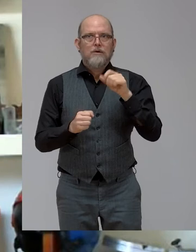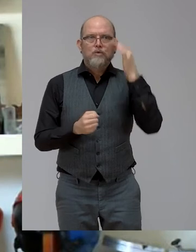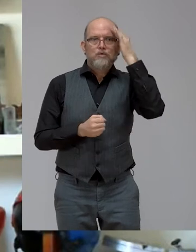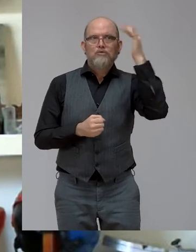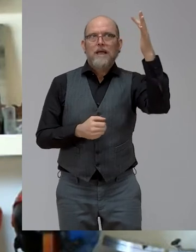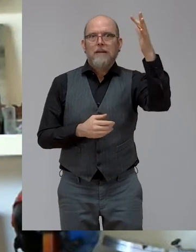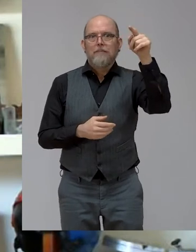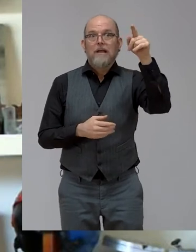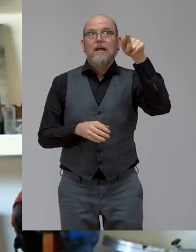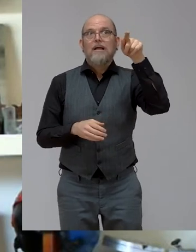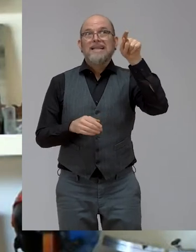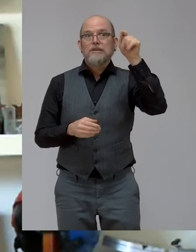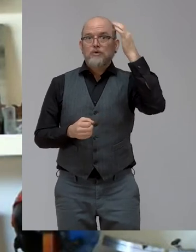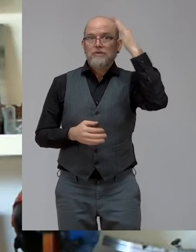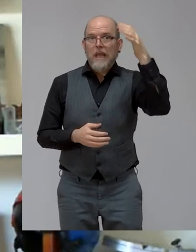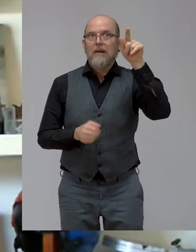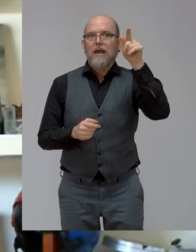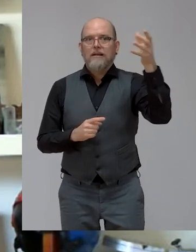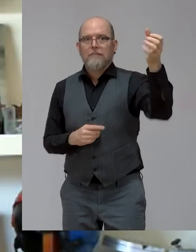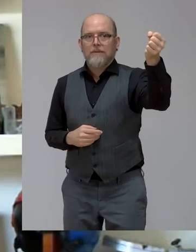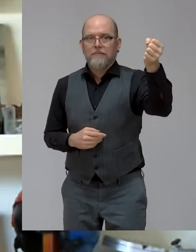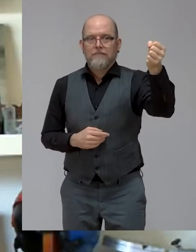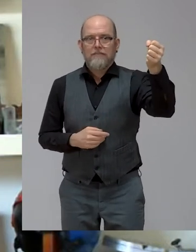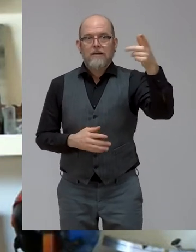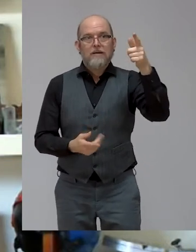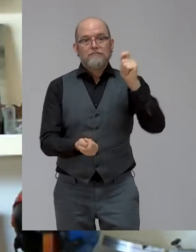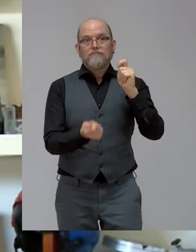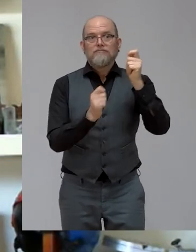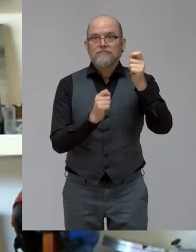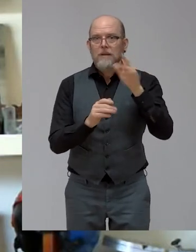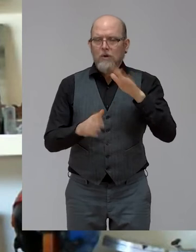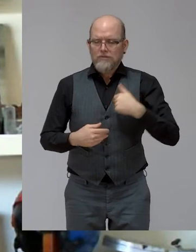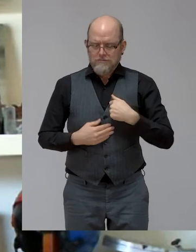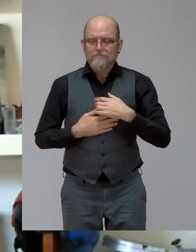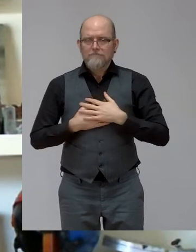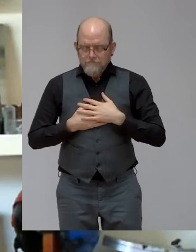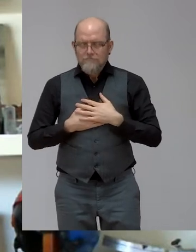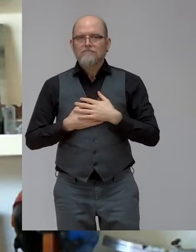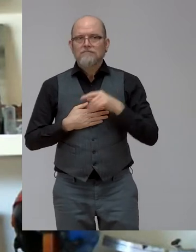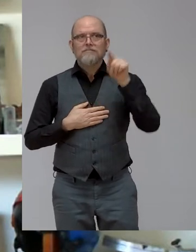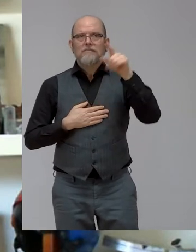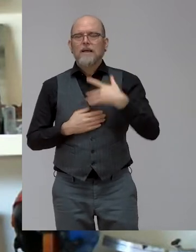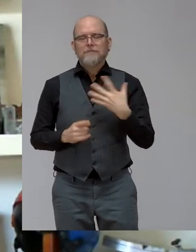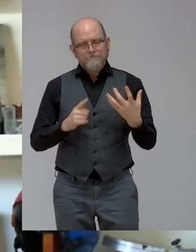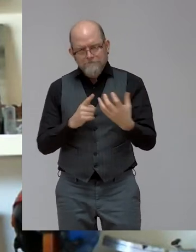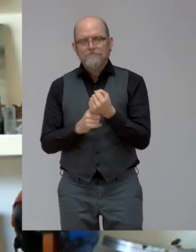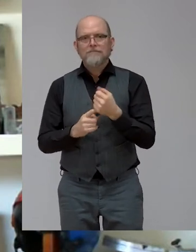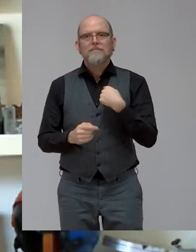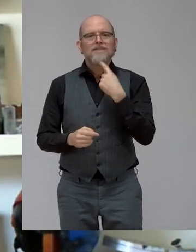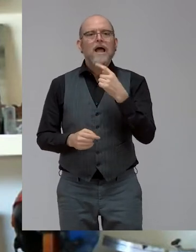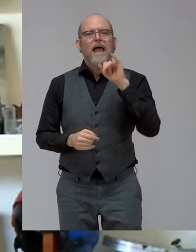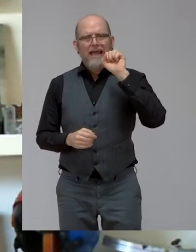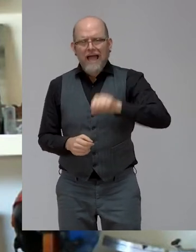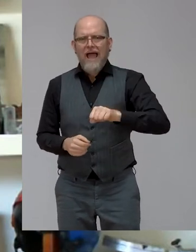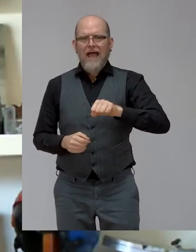and you truly believe that you can achieve it, then you have to go to the next